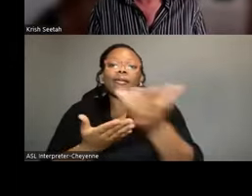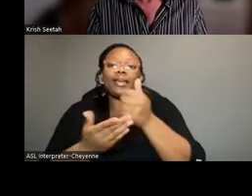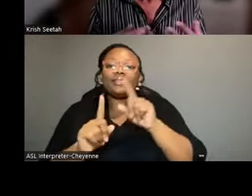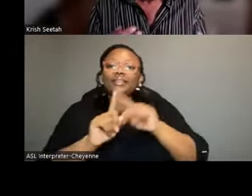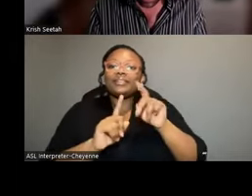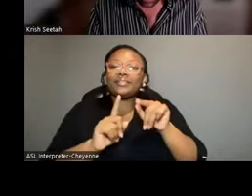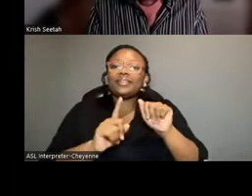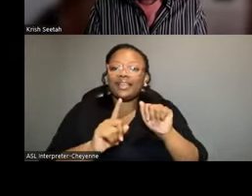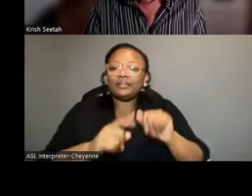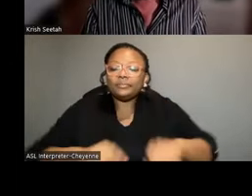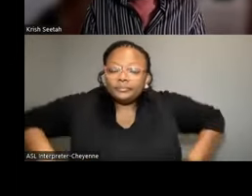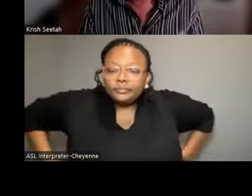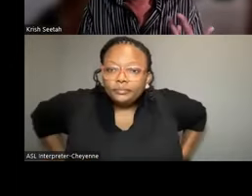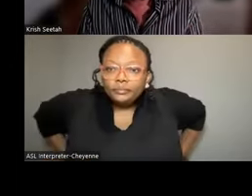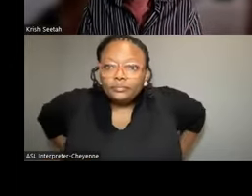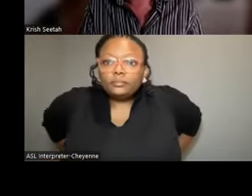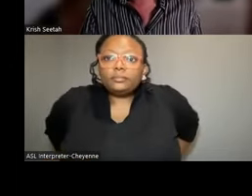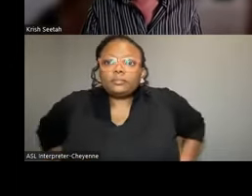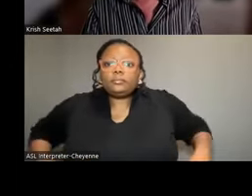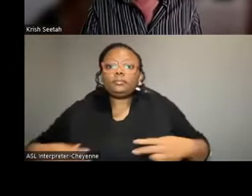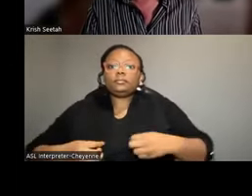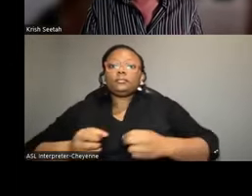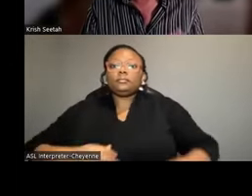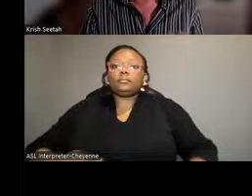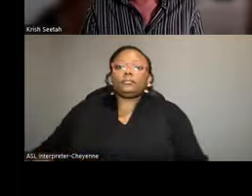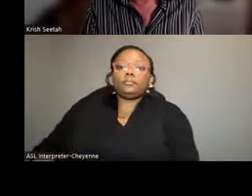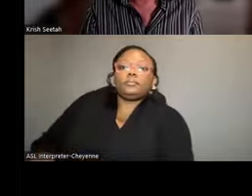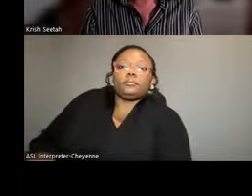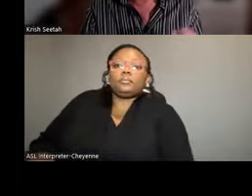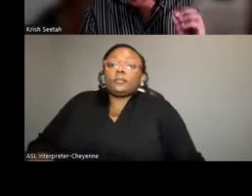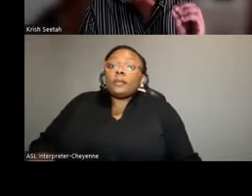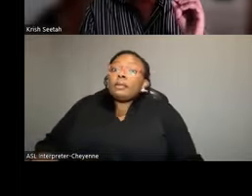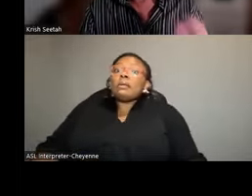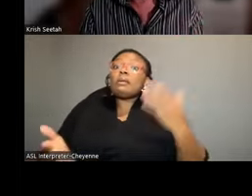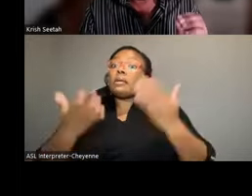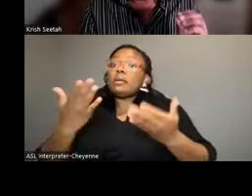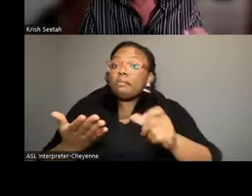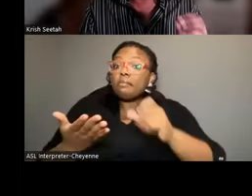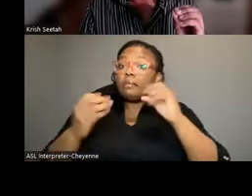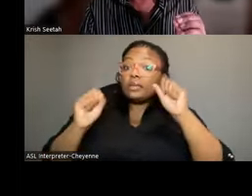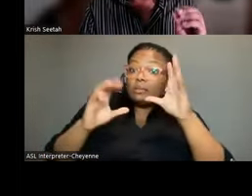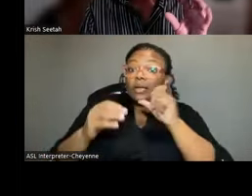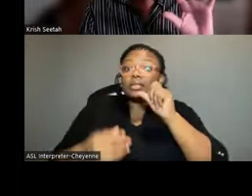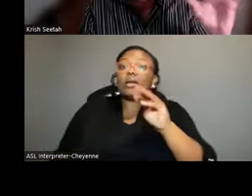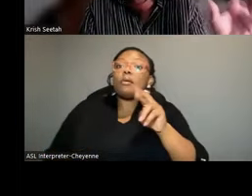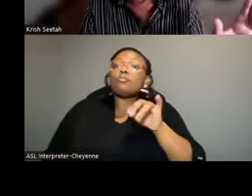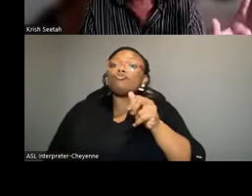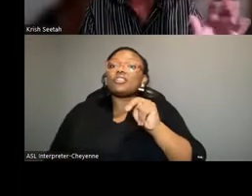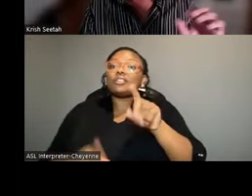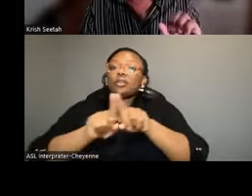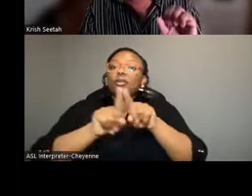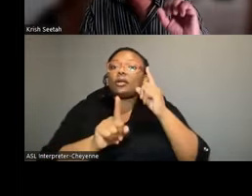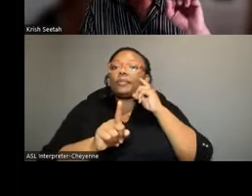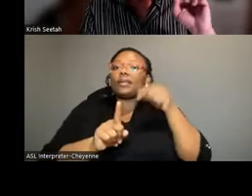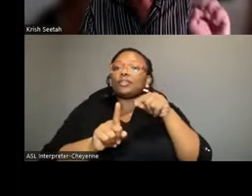sets. And perhaps unsurprisingly, Mauritius also is, because of